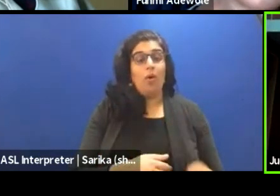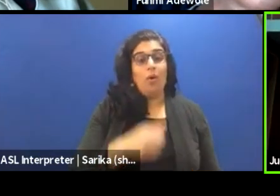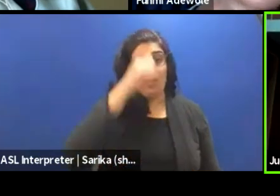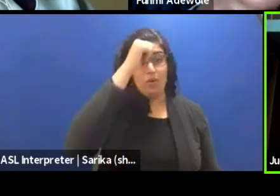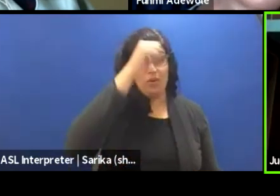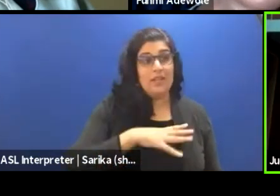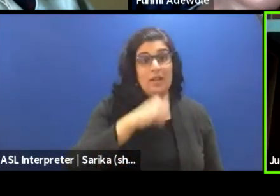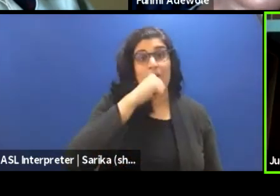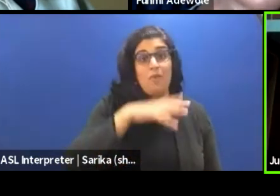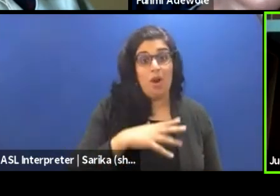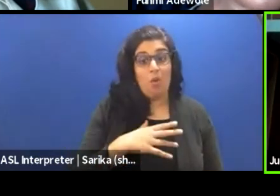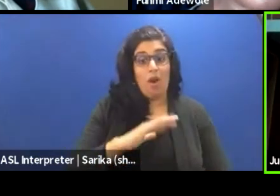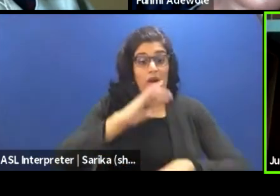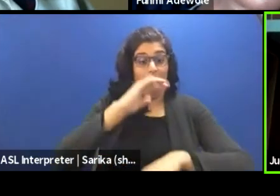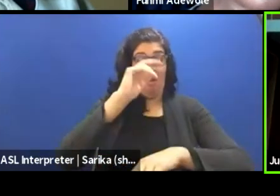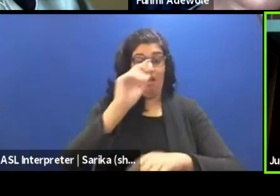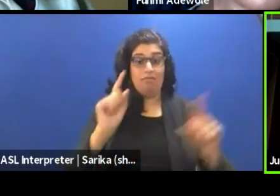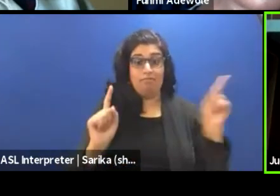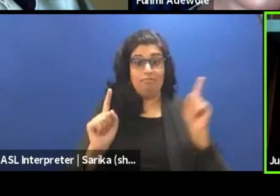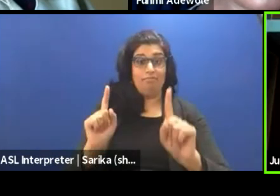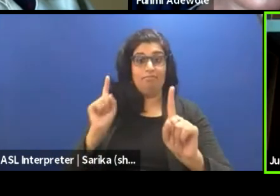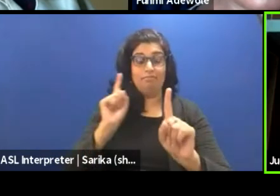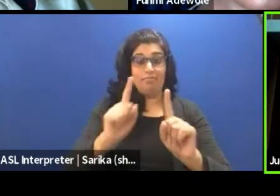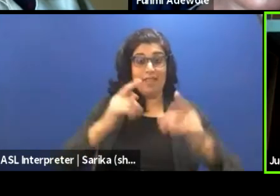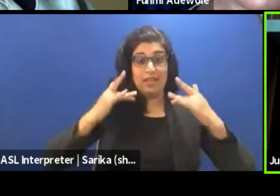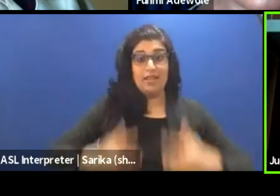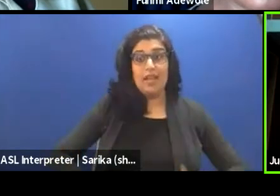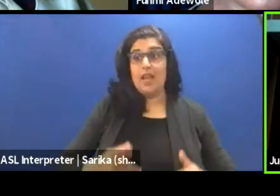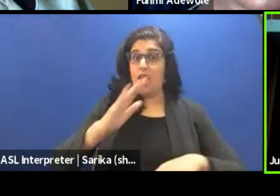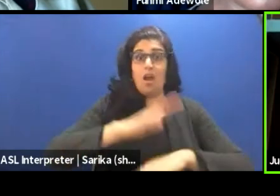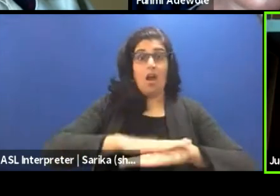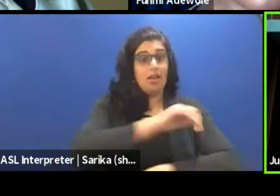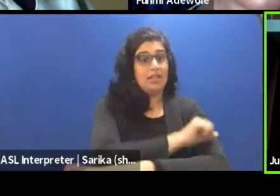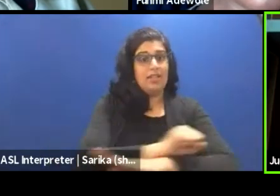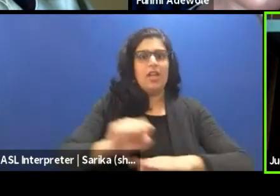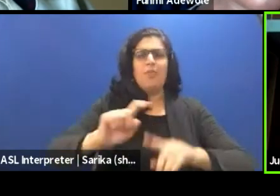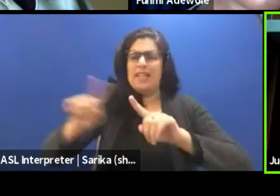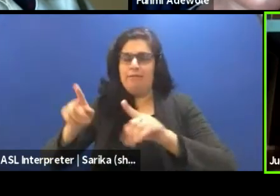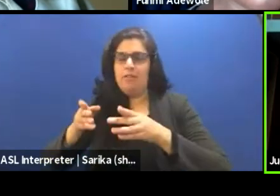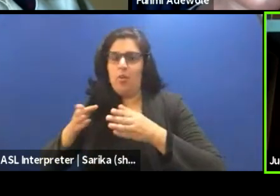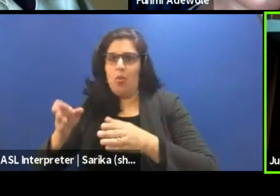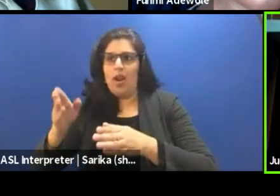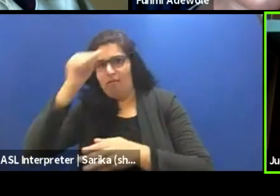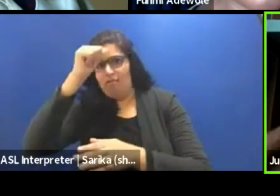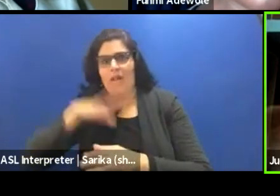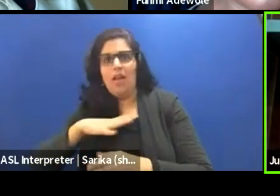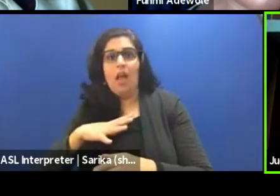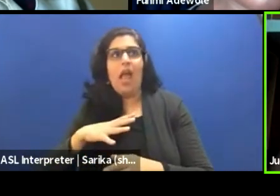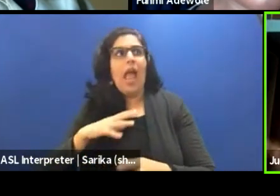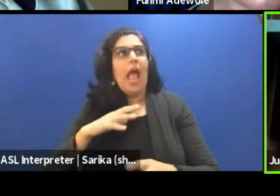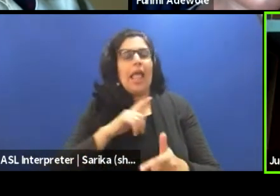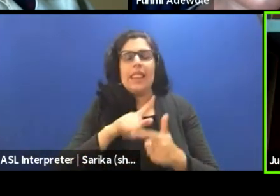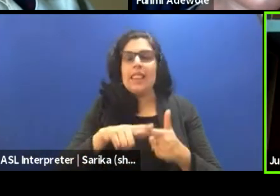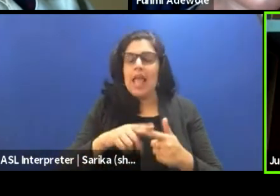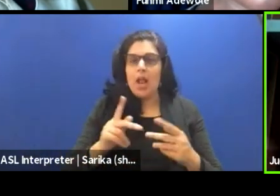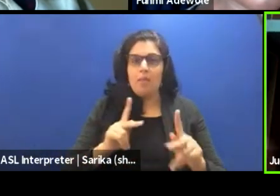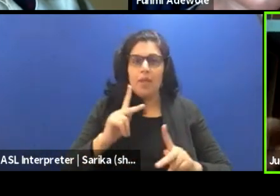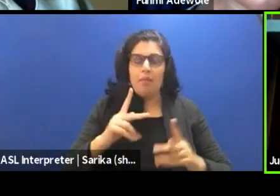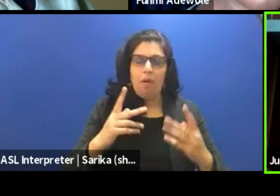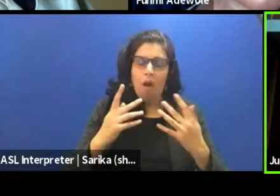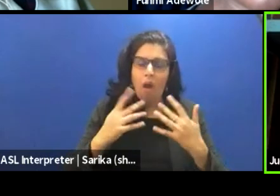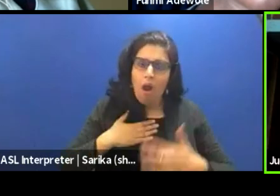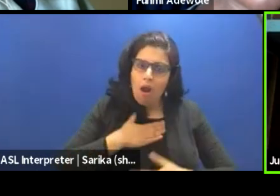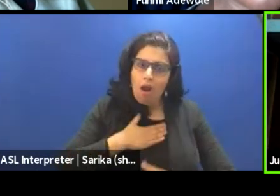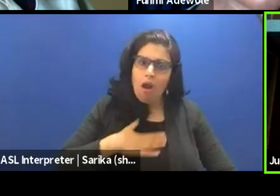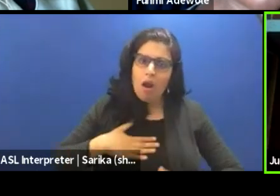of his, you know, what part of him you could see. And immediately, people appreciated it more. And when they were asking me questions, oh,